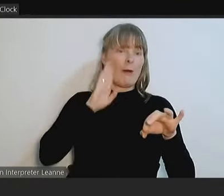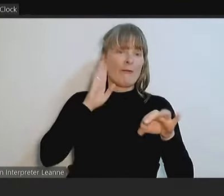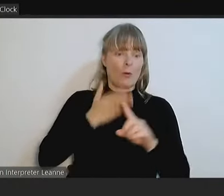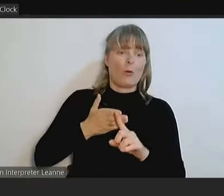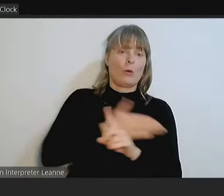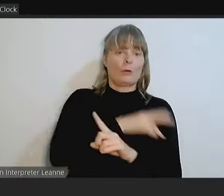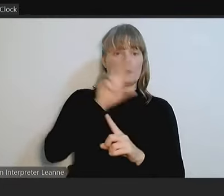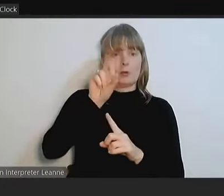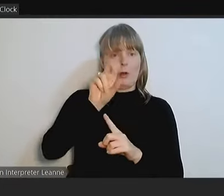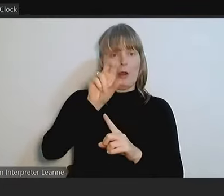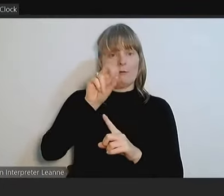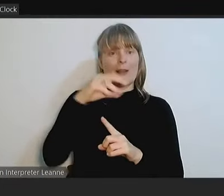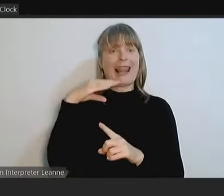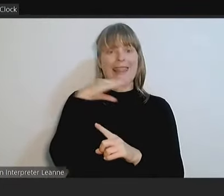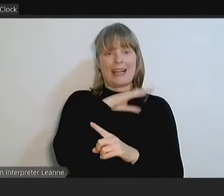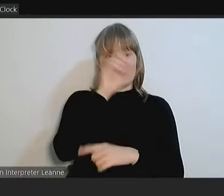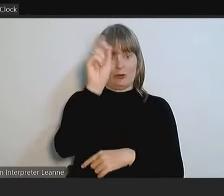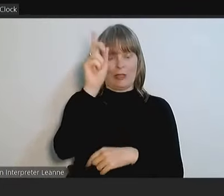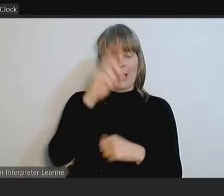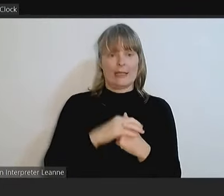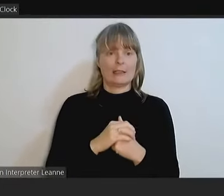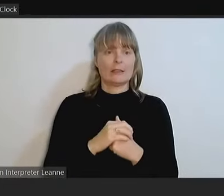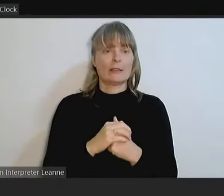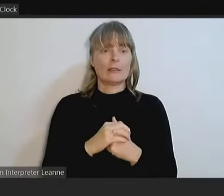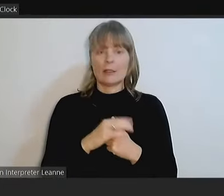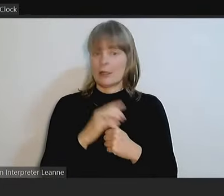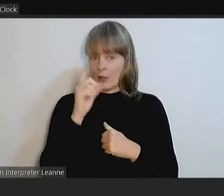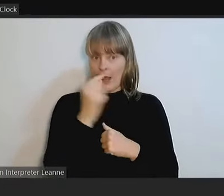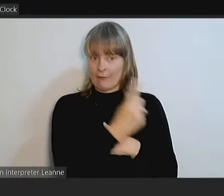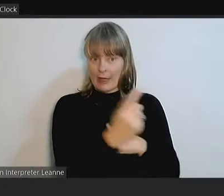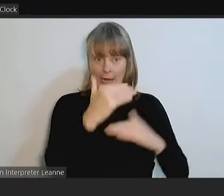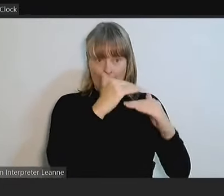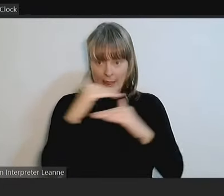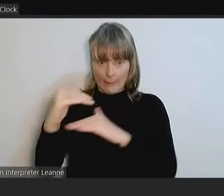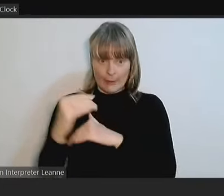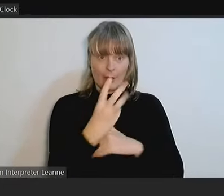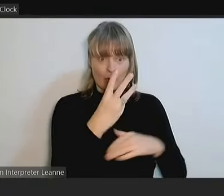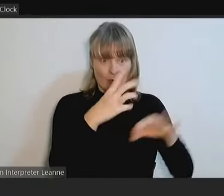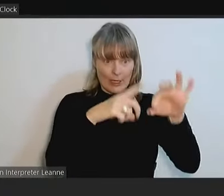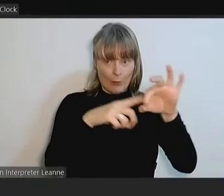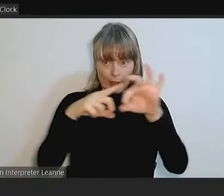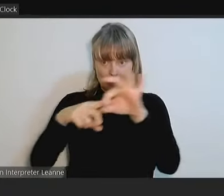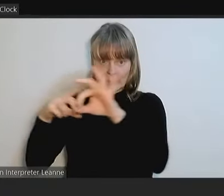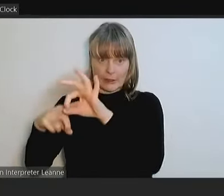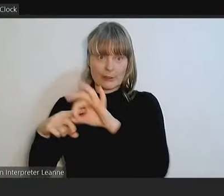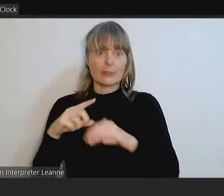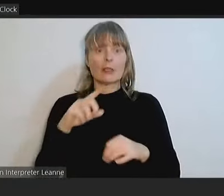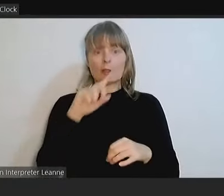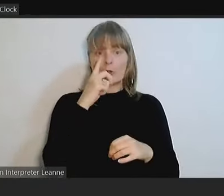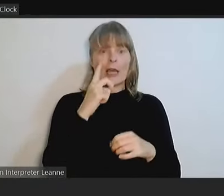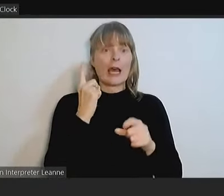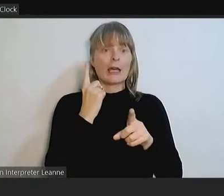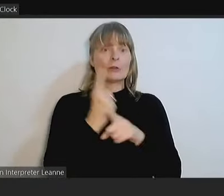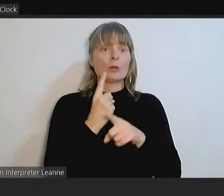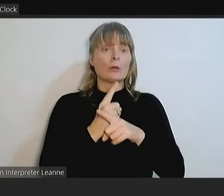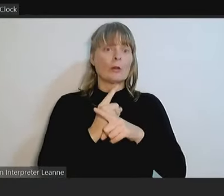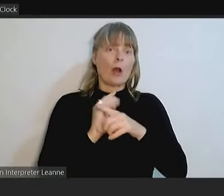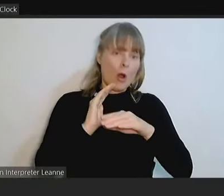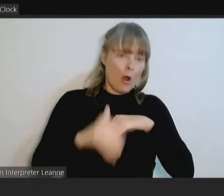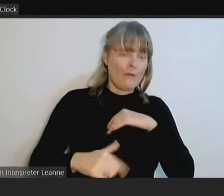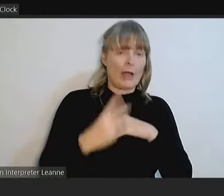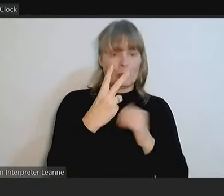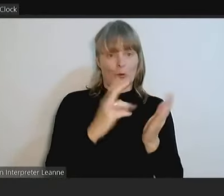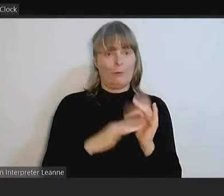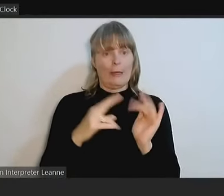You can only ask three questions and you cannot speak for more than two minutes. Be mindful that this is